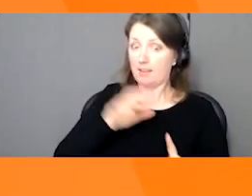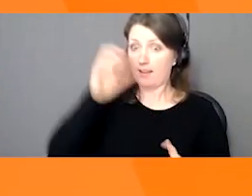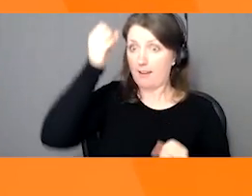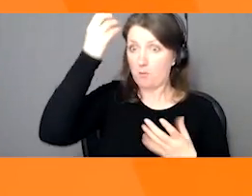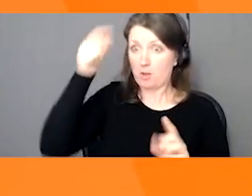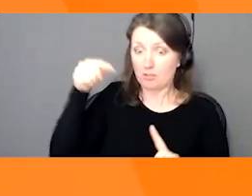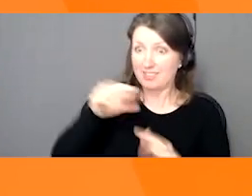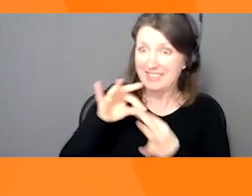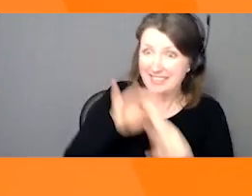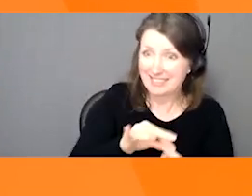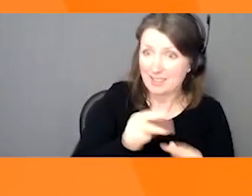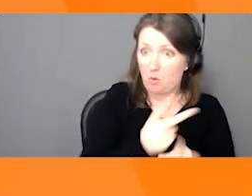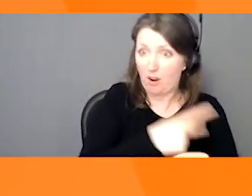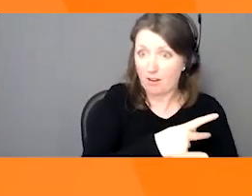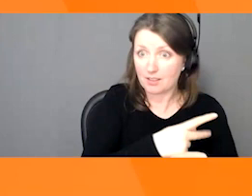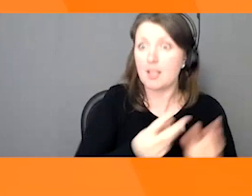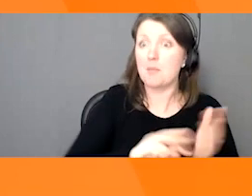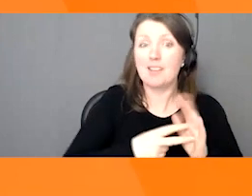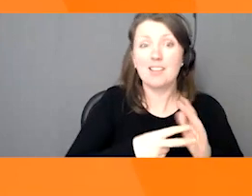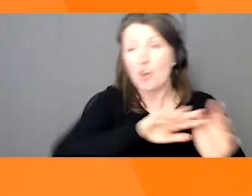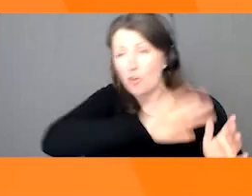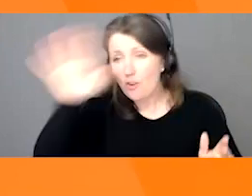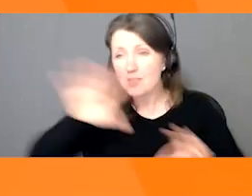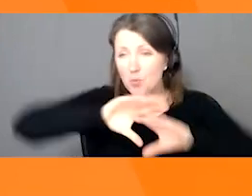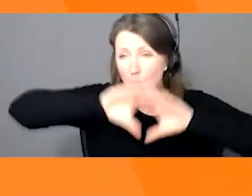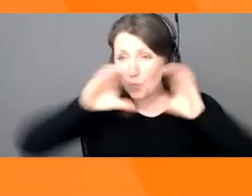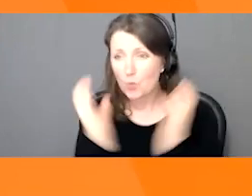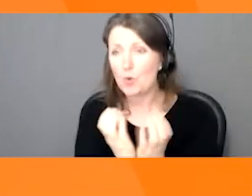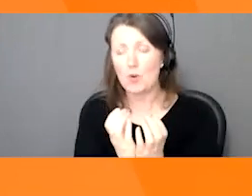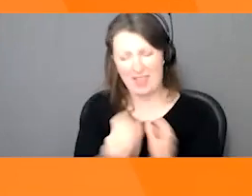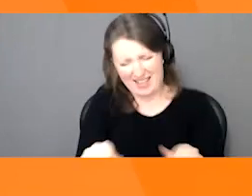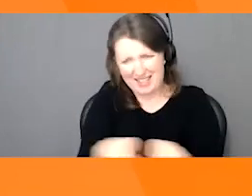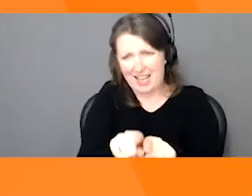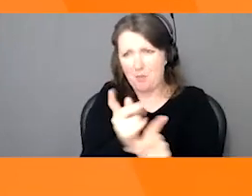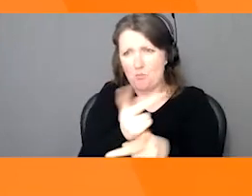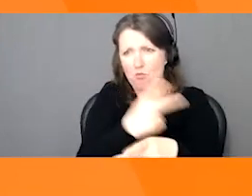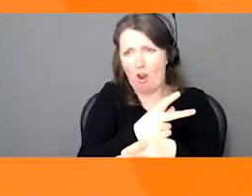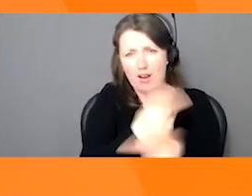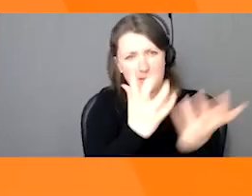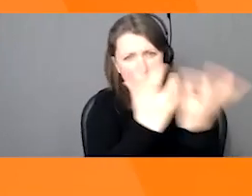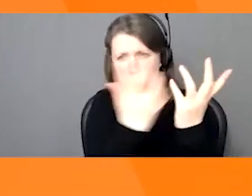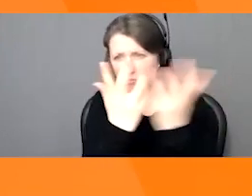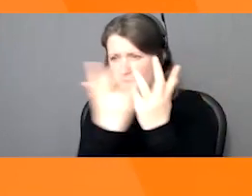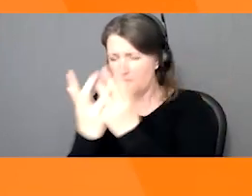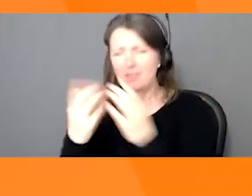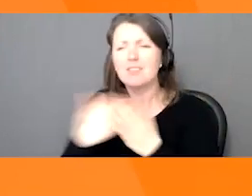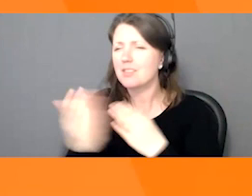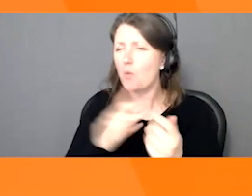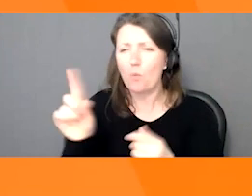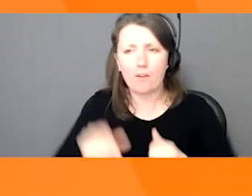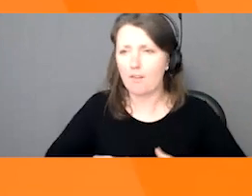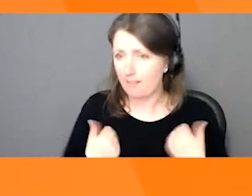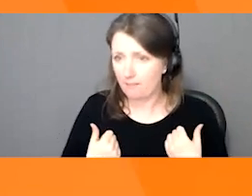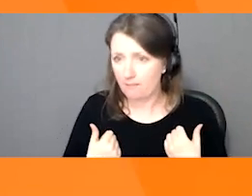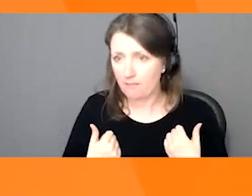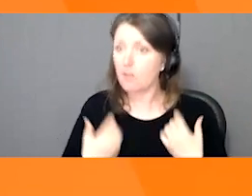automatically and accurately throughout the supply chain and with their consumers. In today's omnichannel world, products appear on